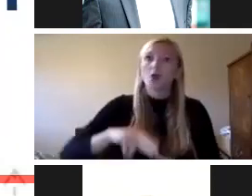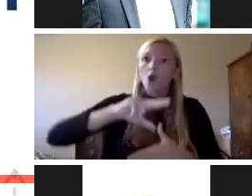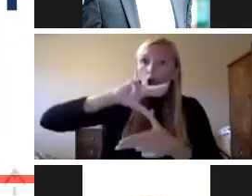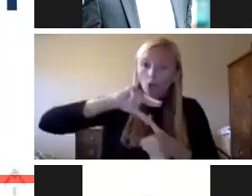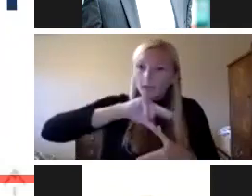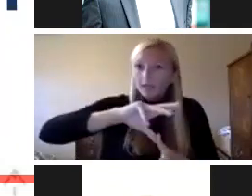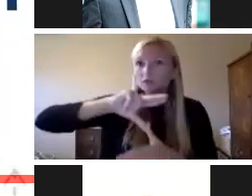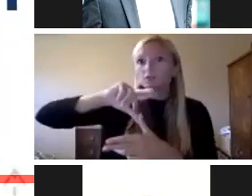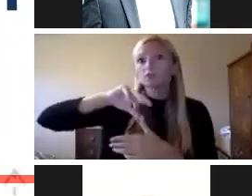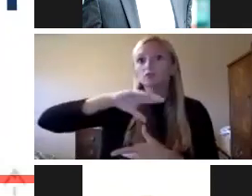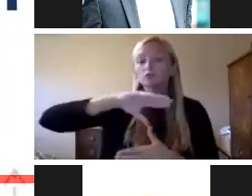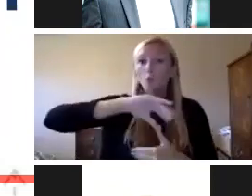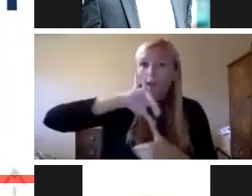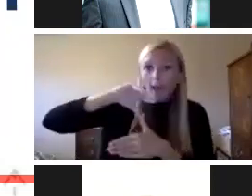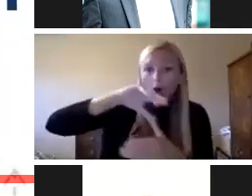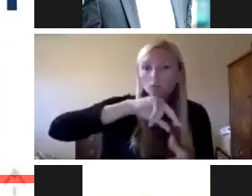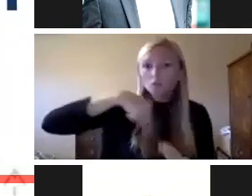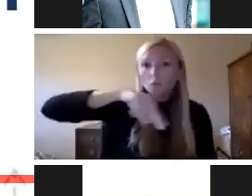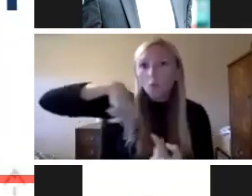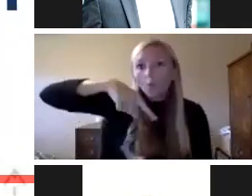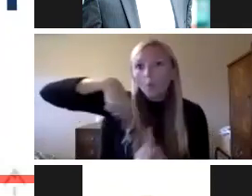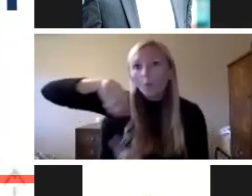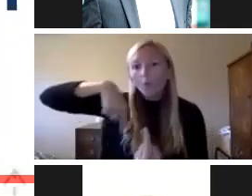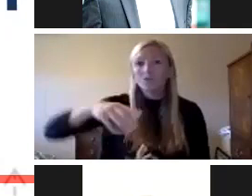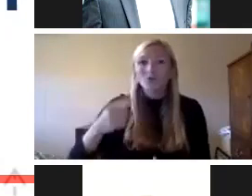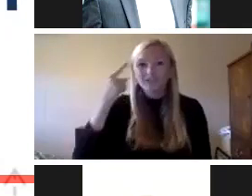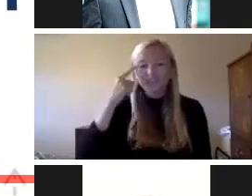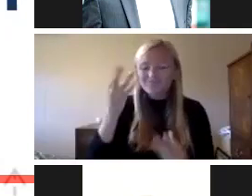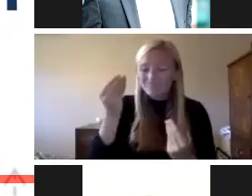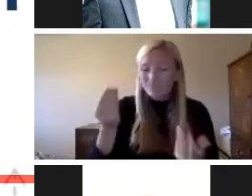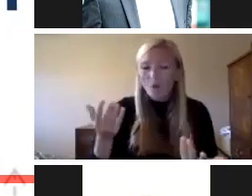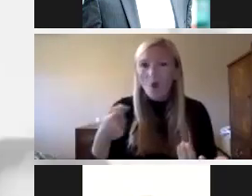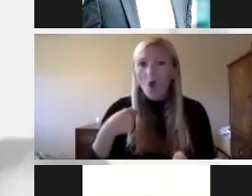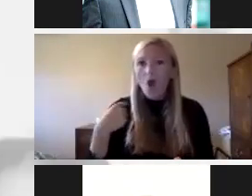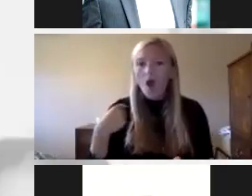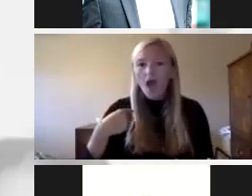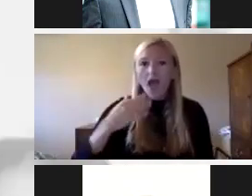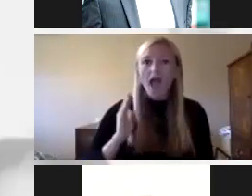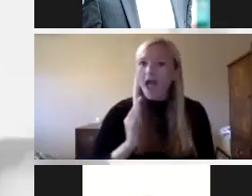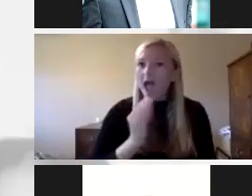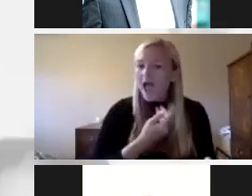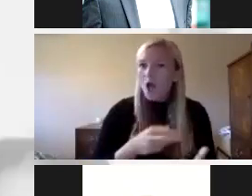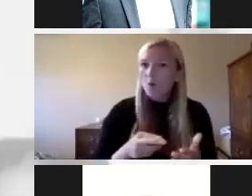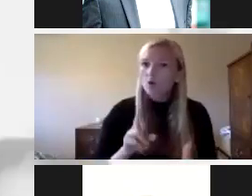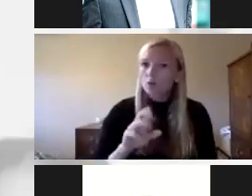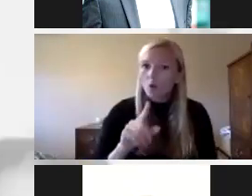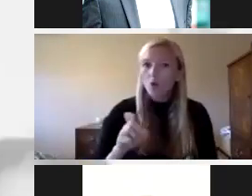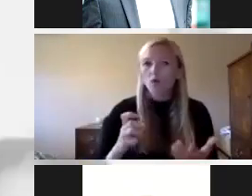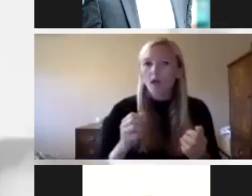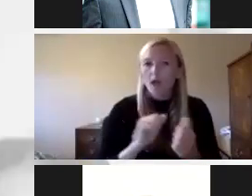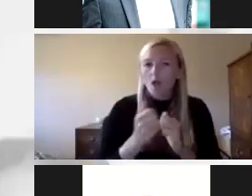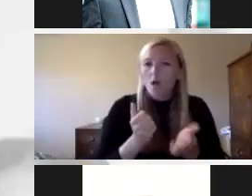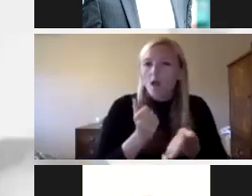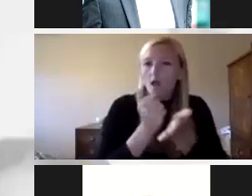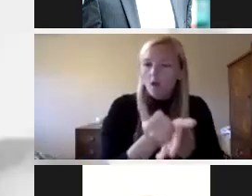tornadoes. And so we need to really keep all of this in mind. And what is our role in helping all of our educational